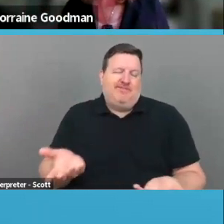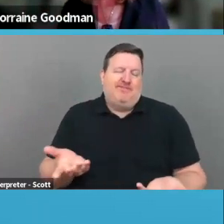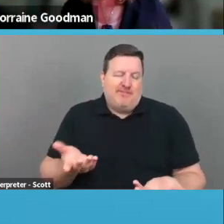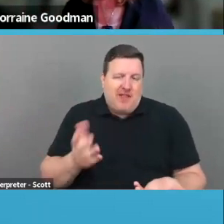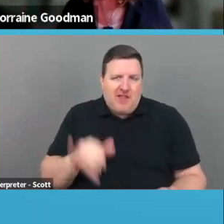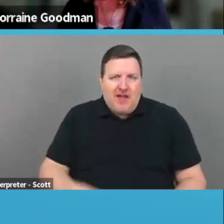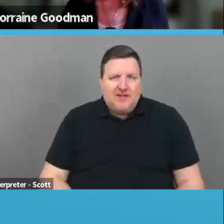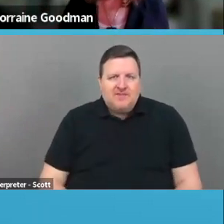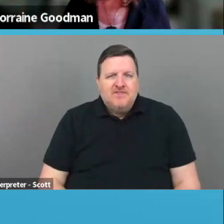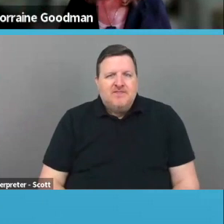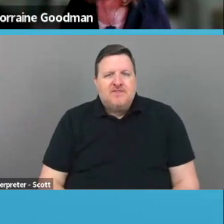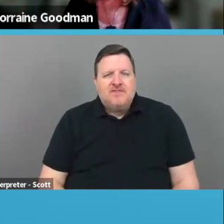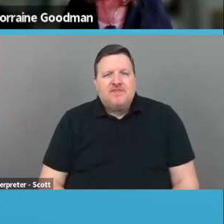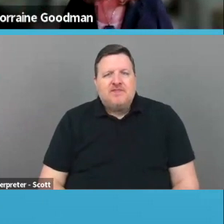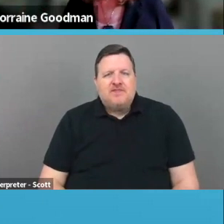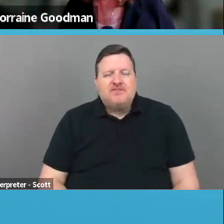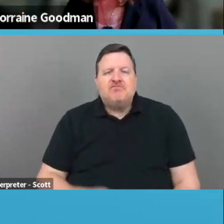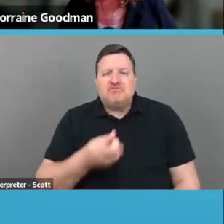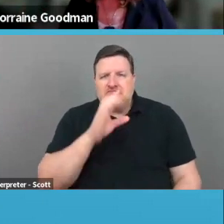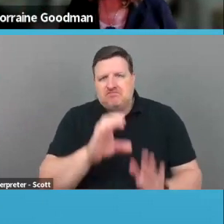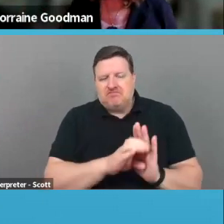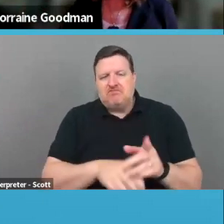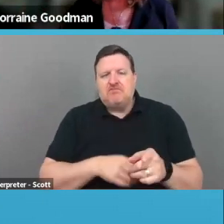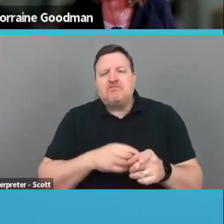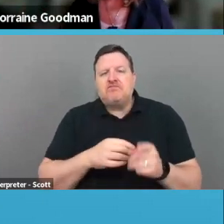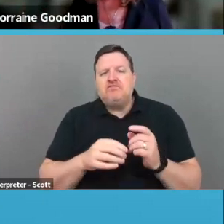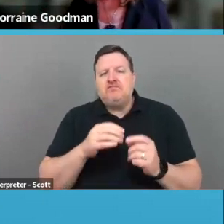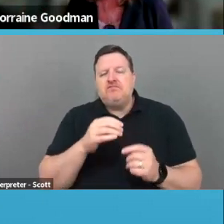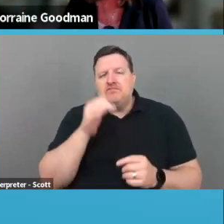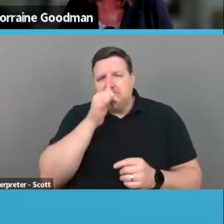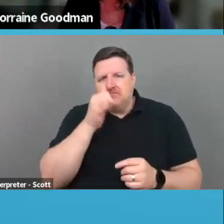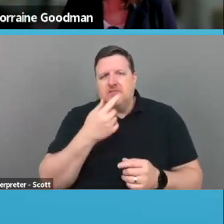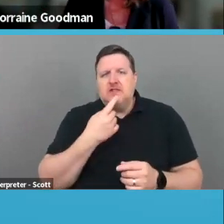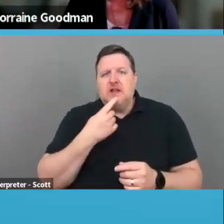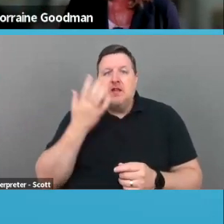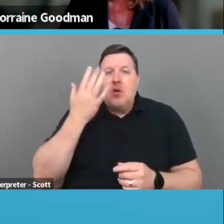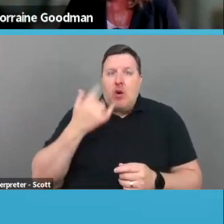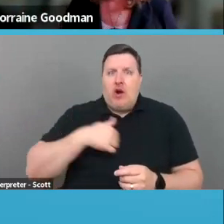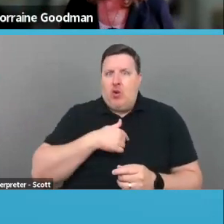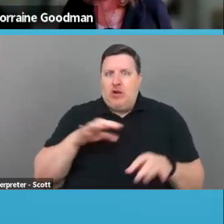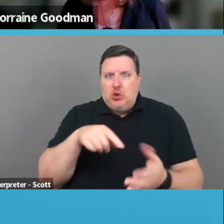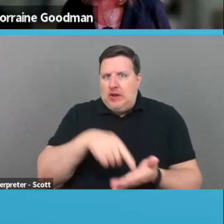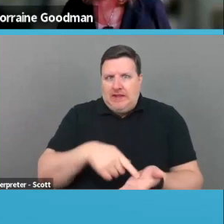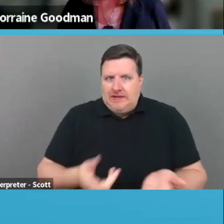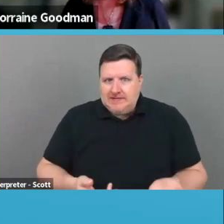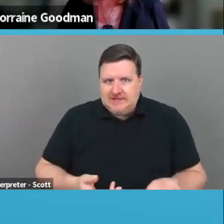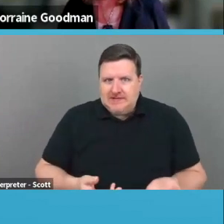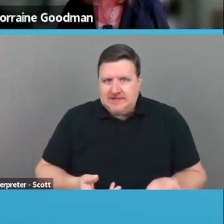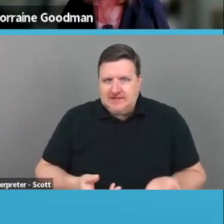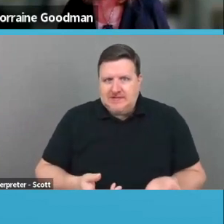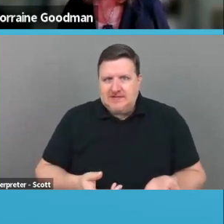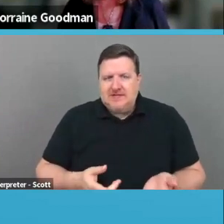So this is a graphic that says, it's a cartoon that says, why are we doing this? And